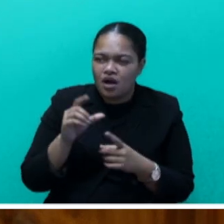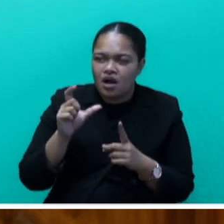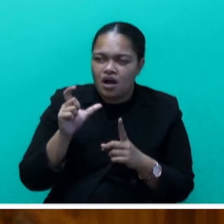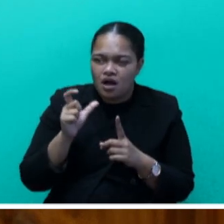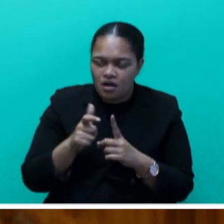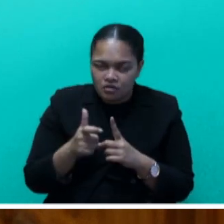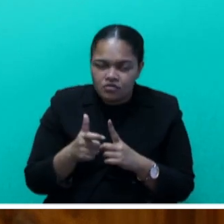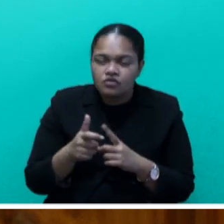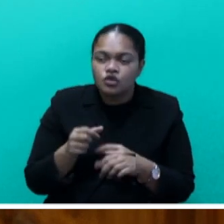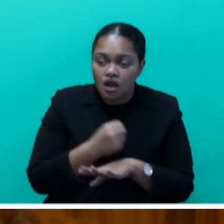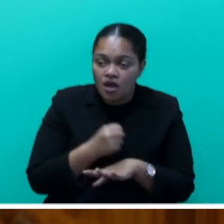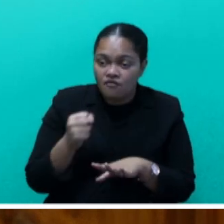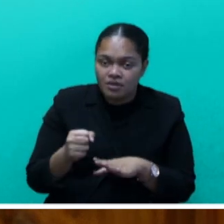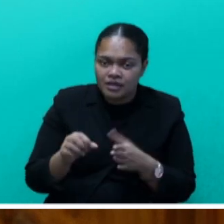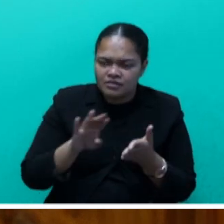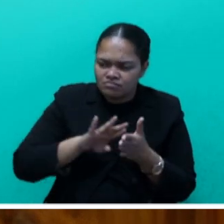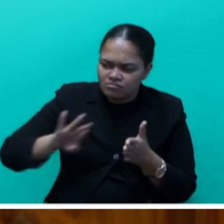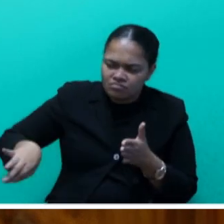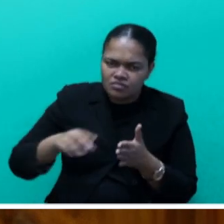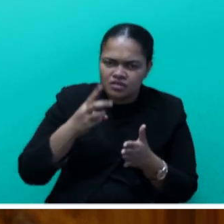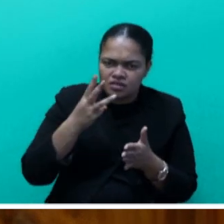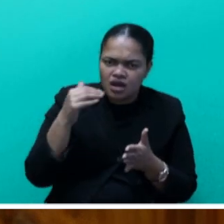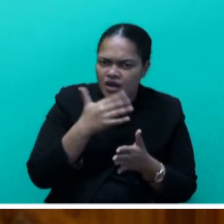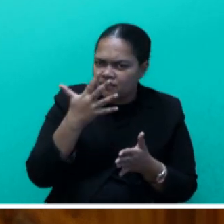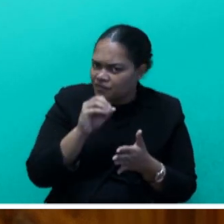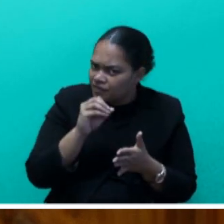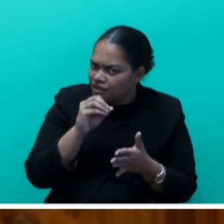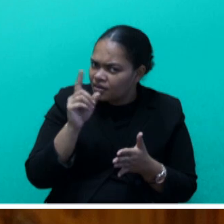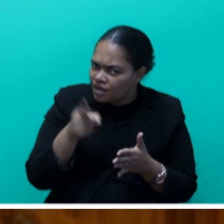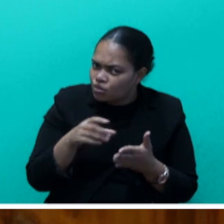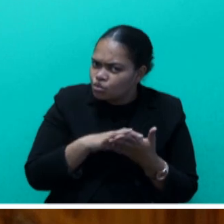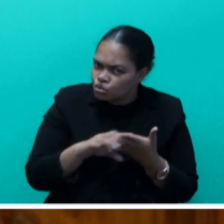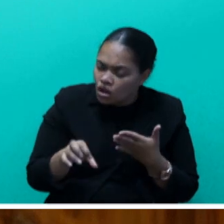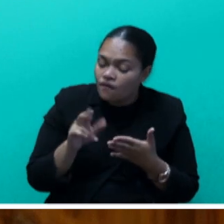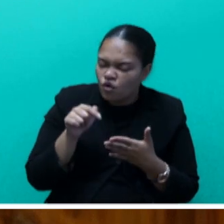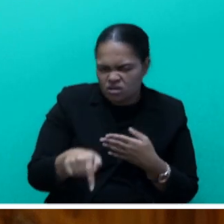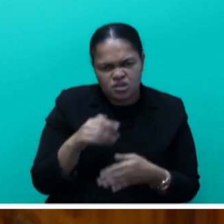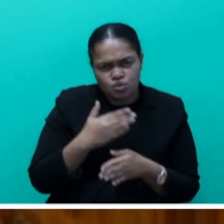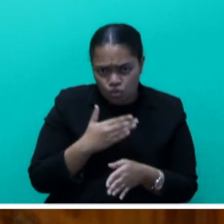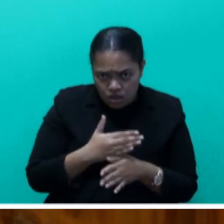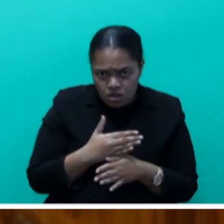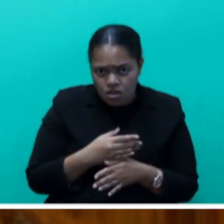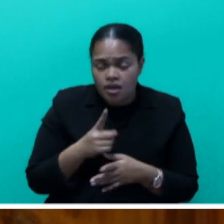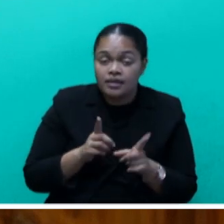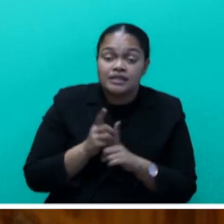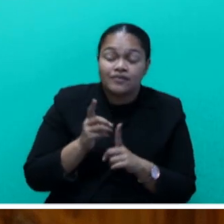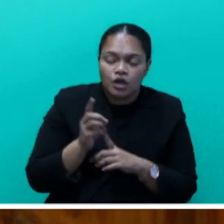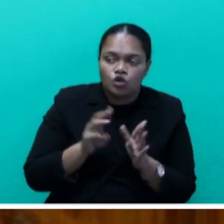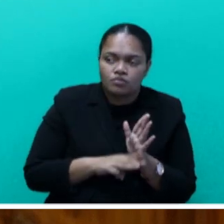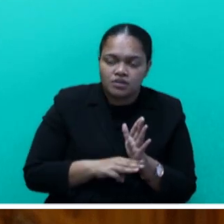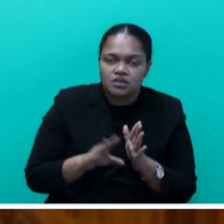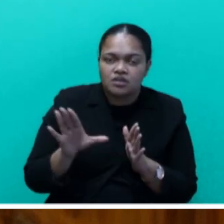Government setting aside $350,000 for this work and the development of other